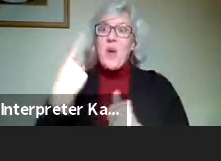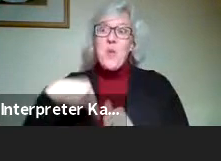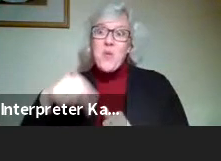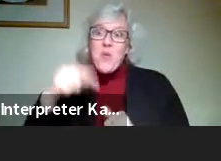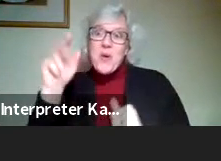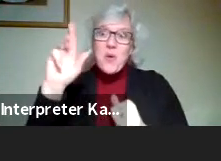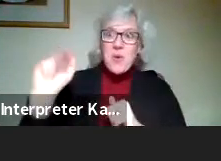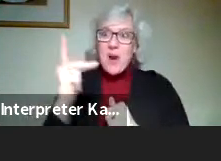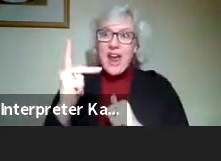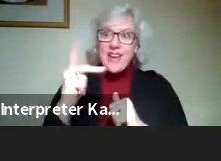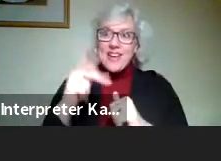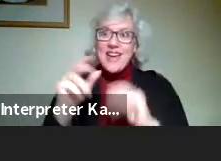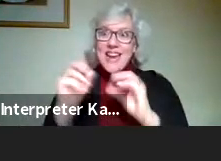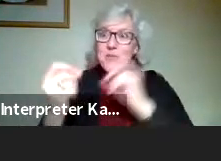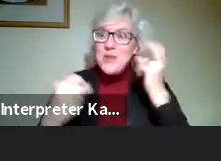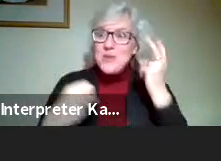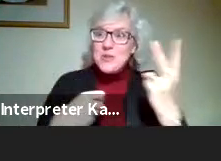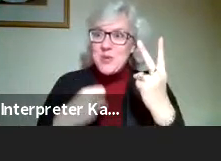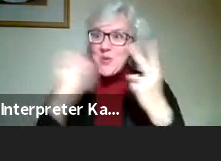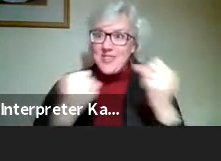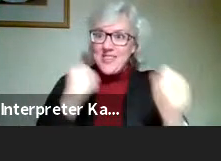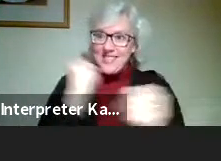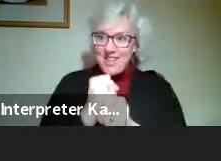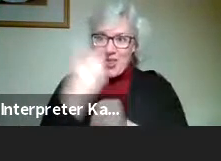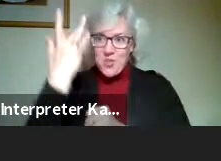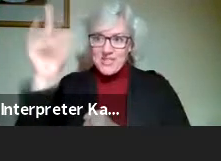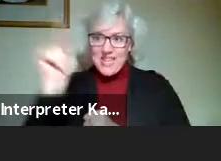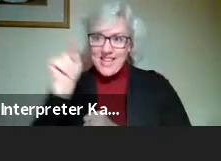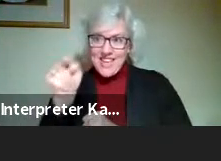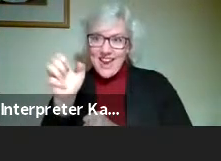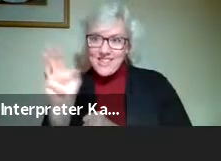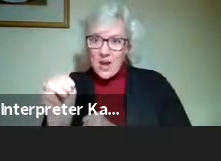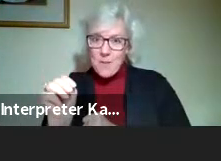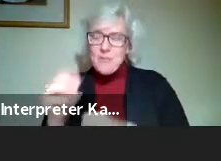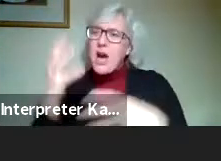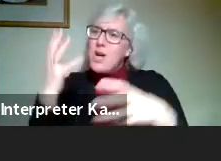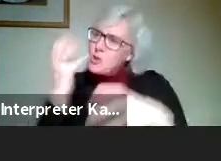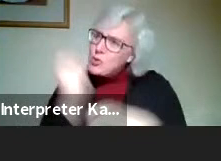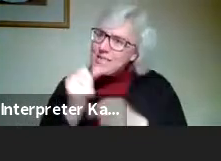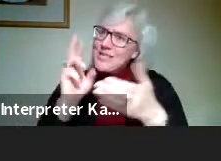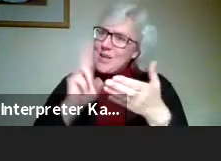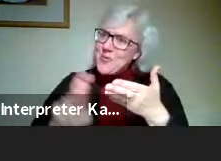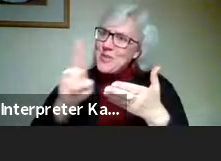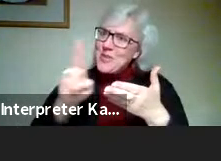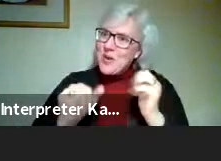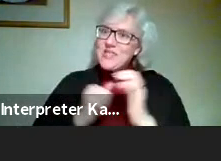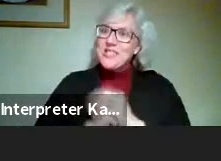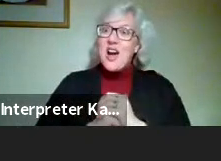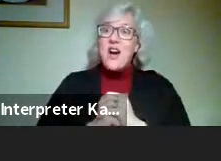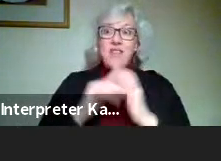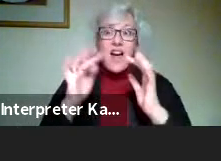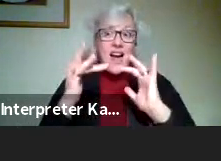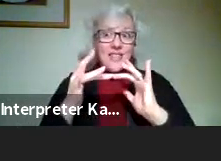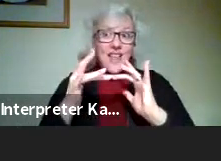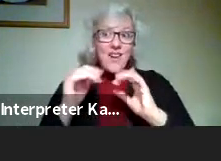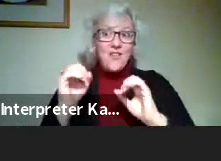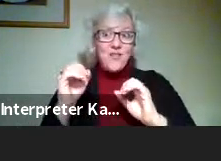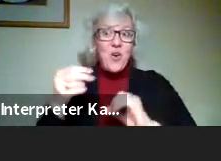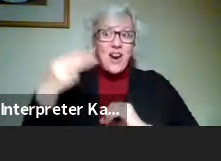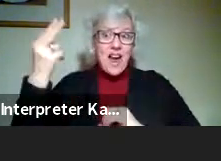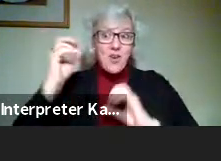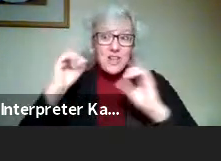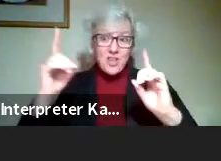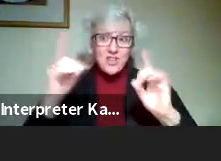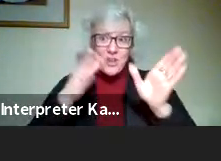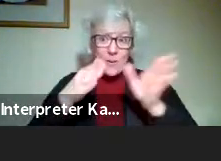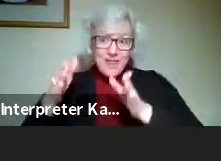number two this year through intelligent.com, a trusted resource of online ranking for higher education and